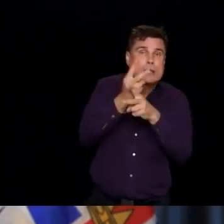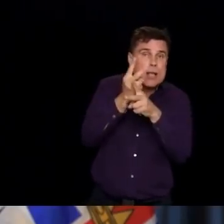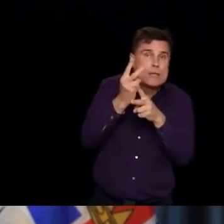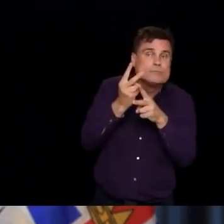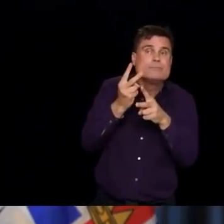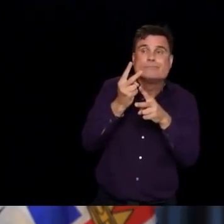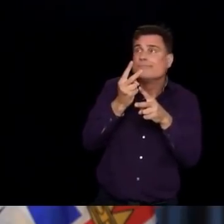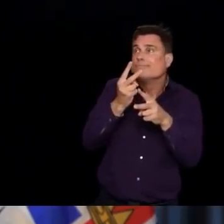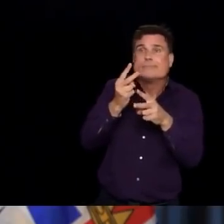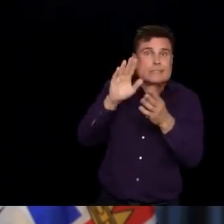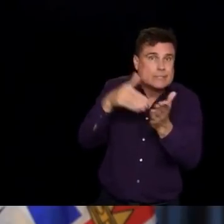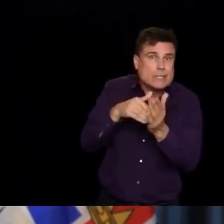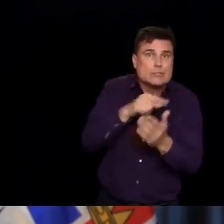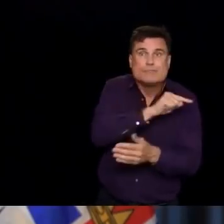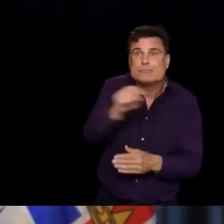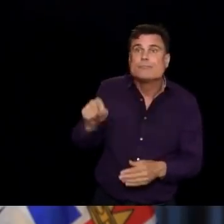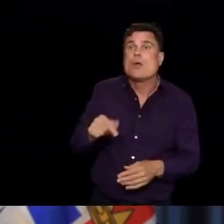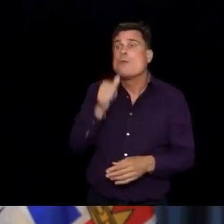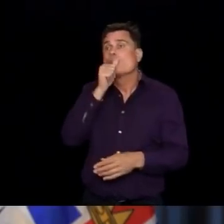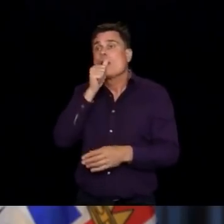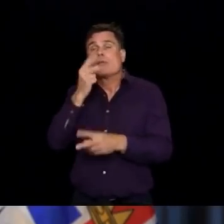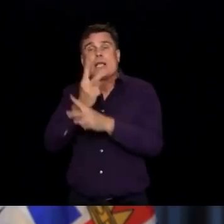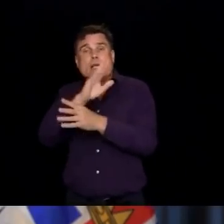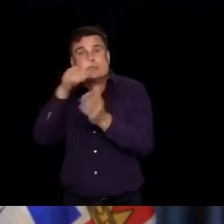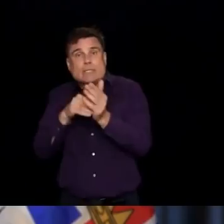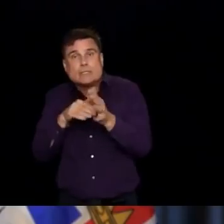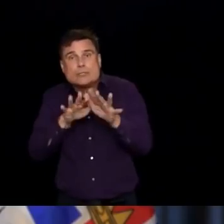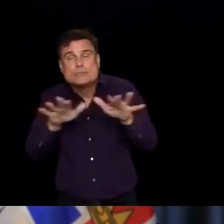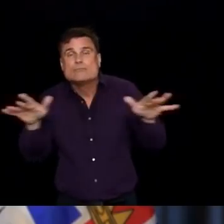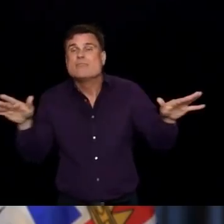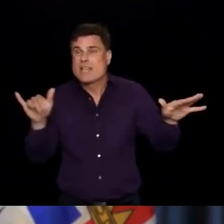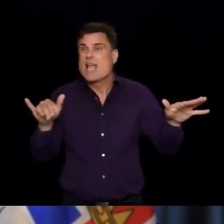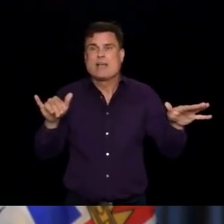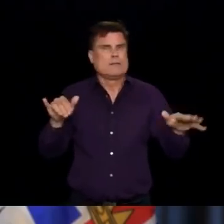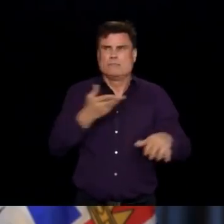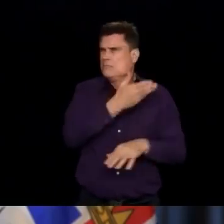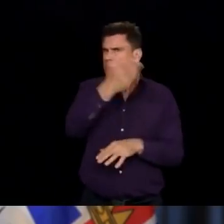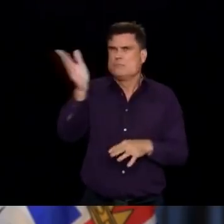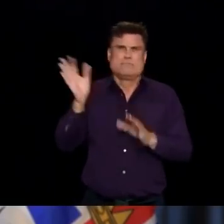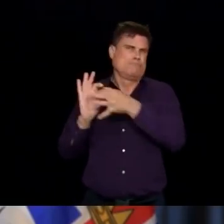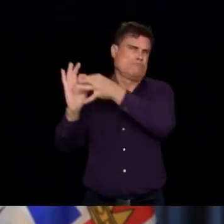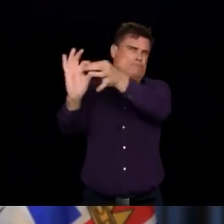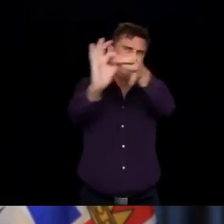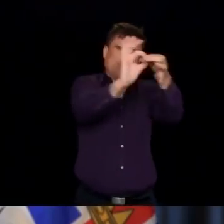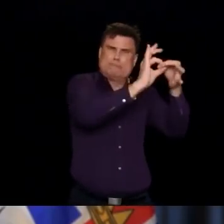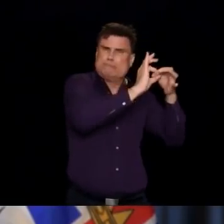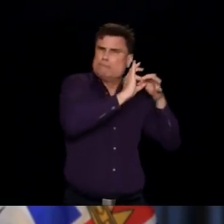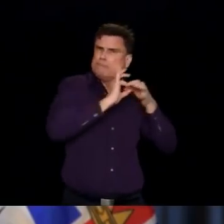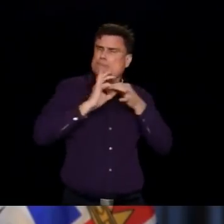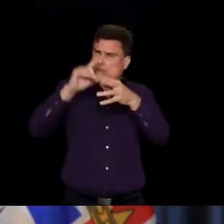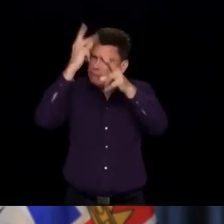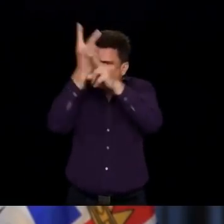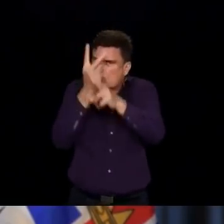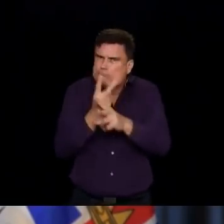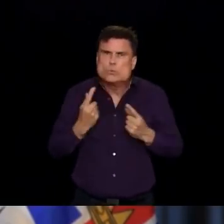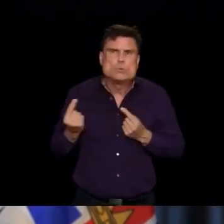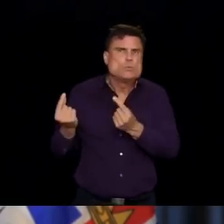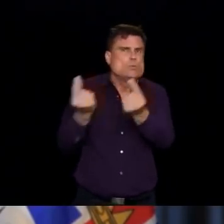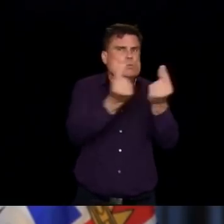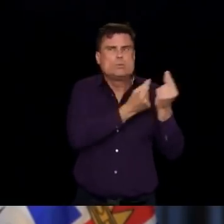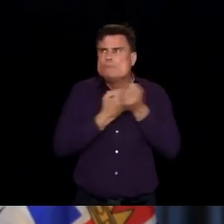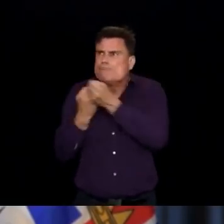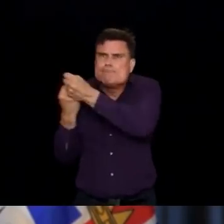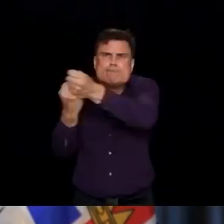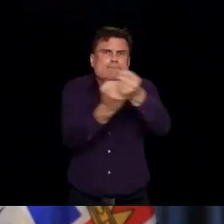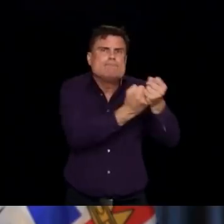the ministry of health and health officers and every health authority have worked together cooperatively. And that team BC approach has really helped us during